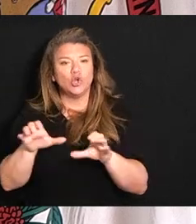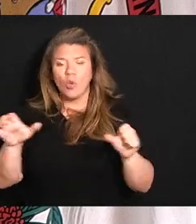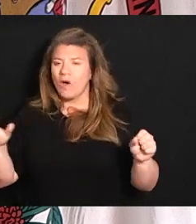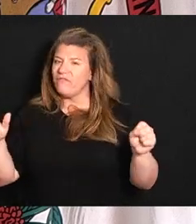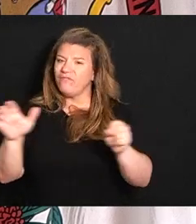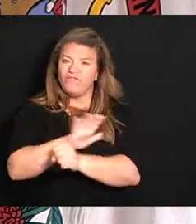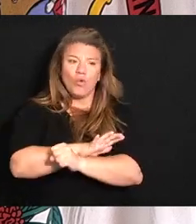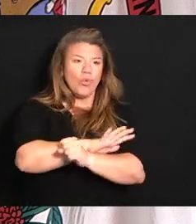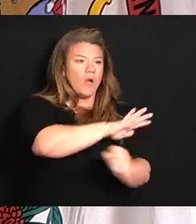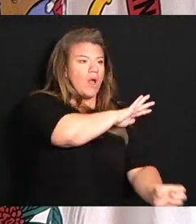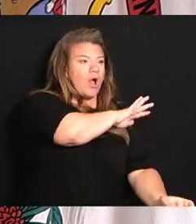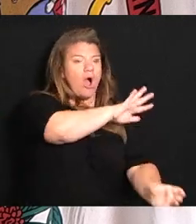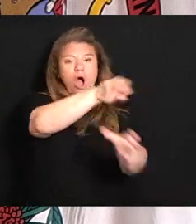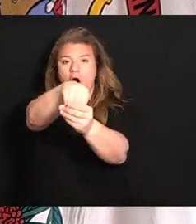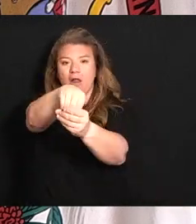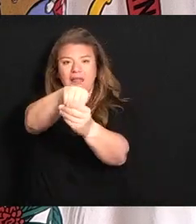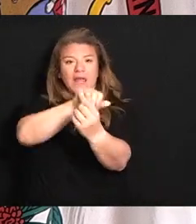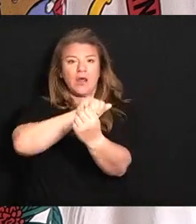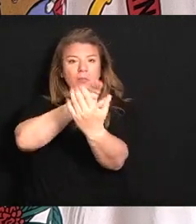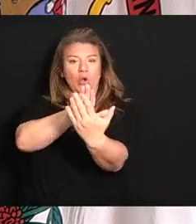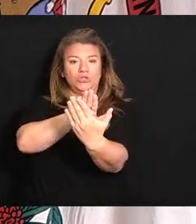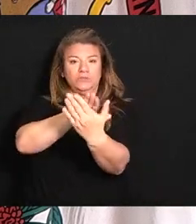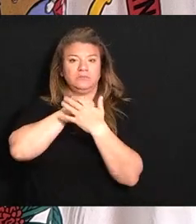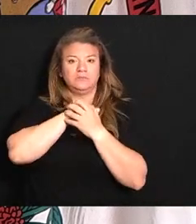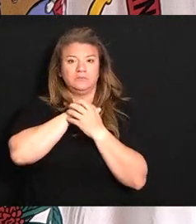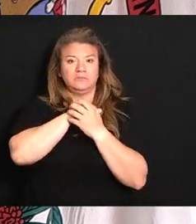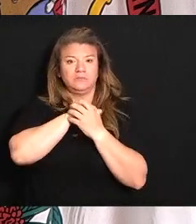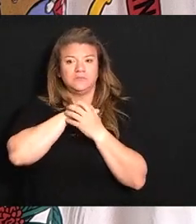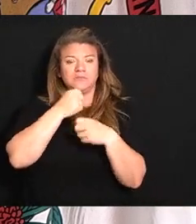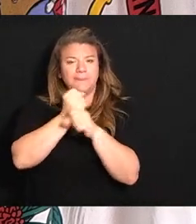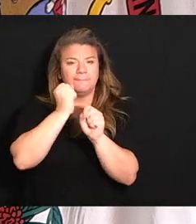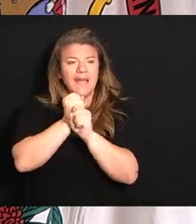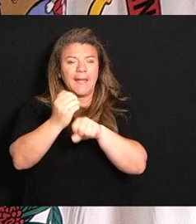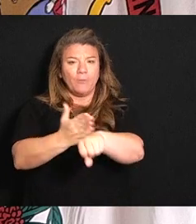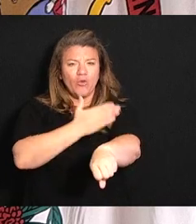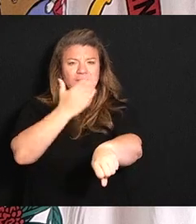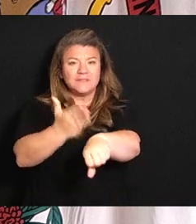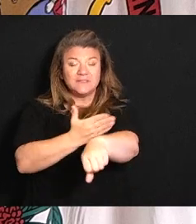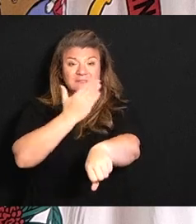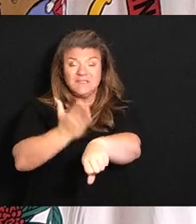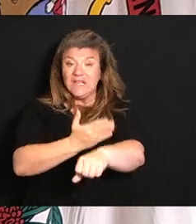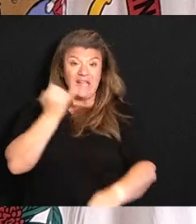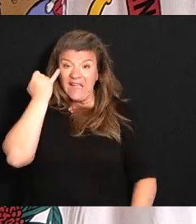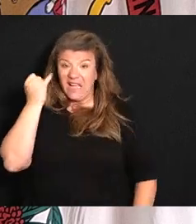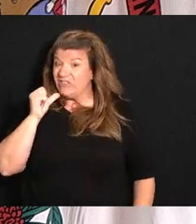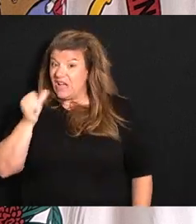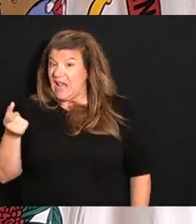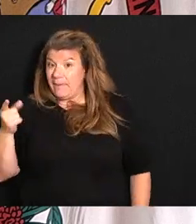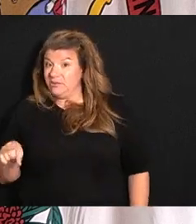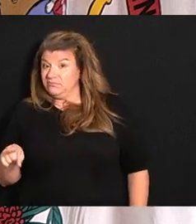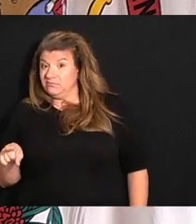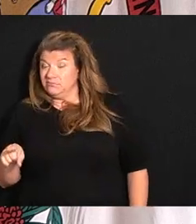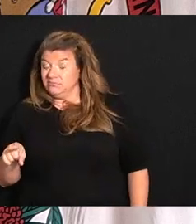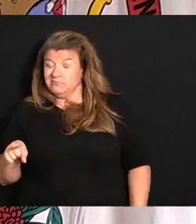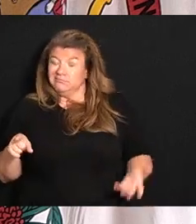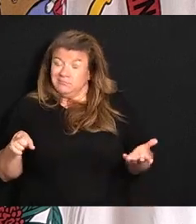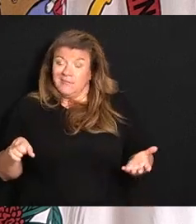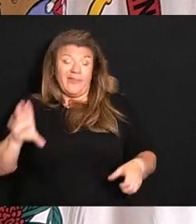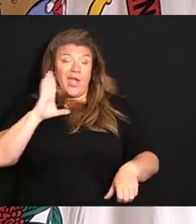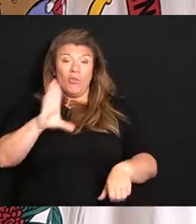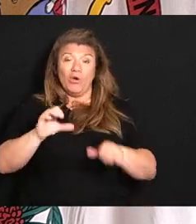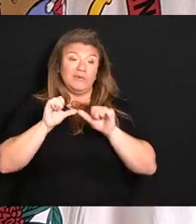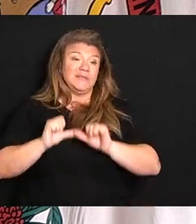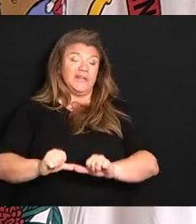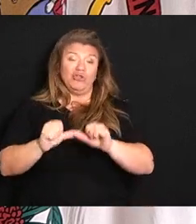some type of approach to make things better. And if we don't, things are going to continue to be